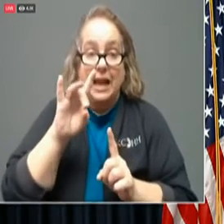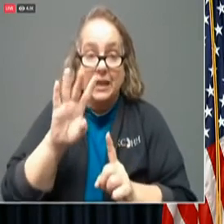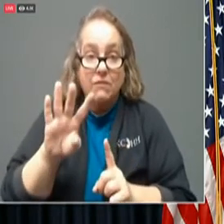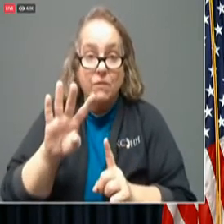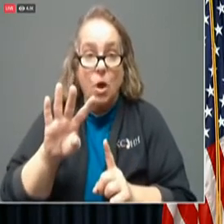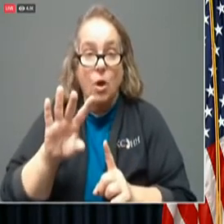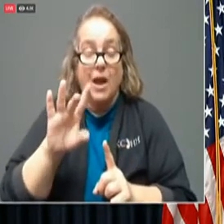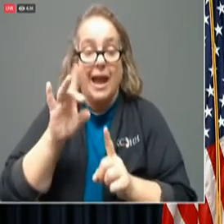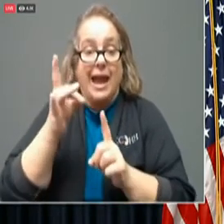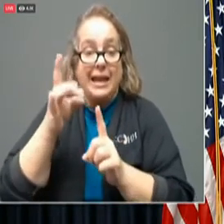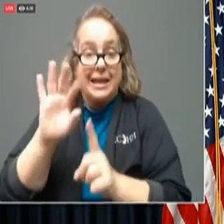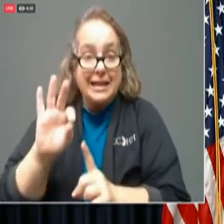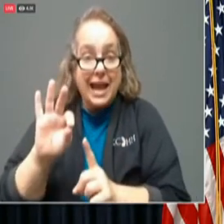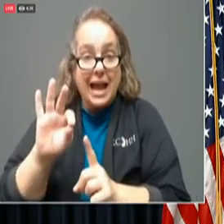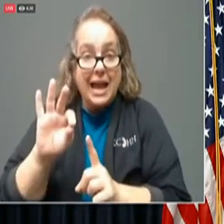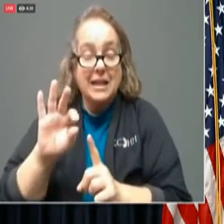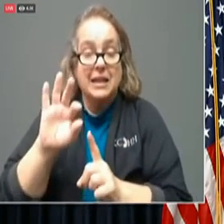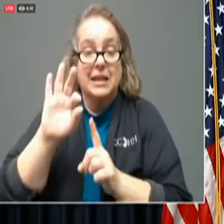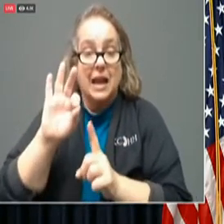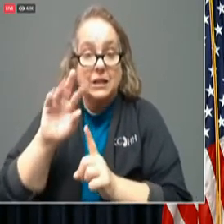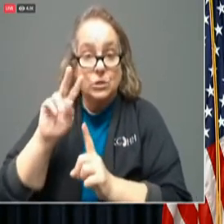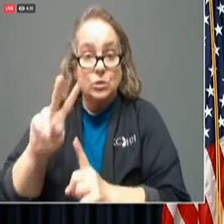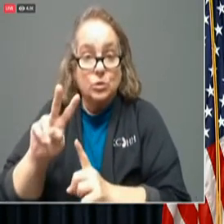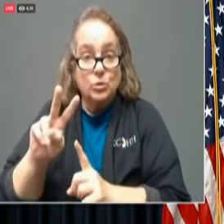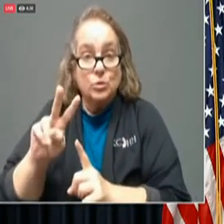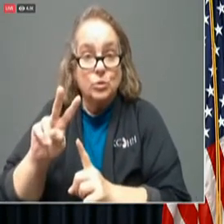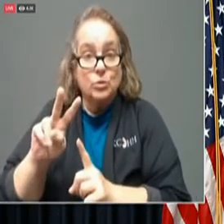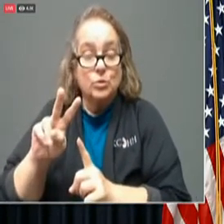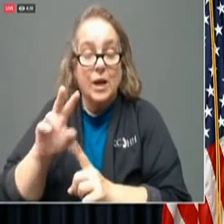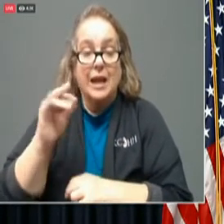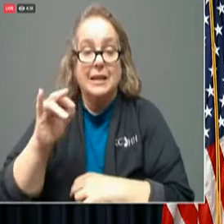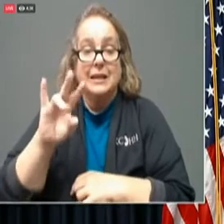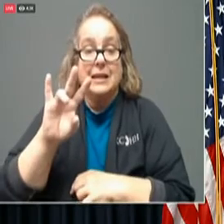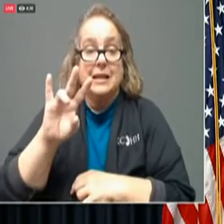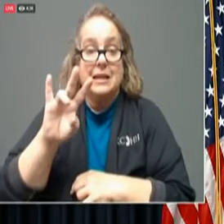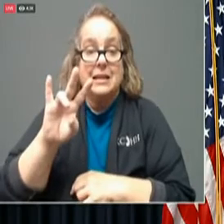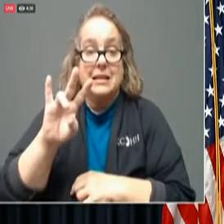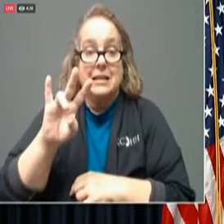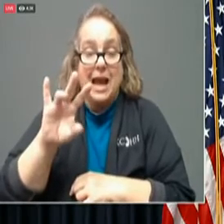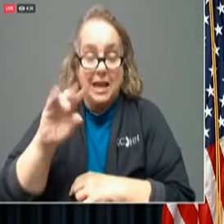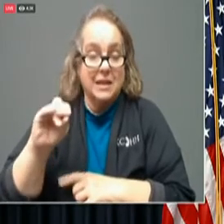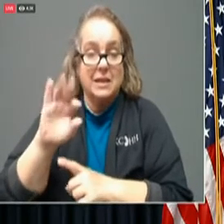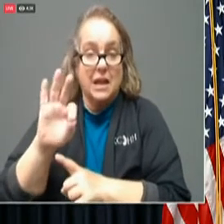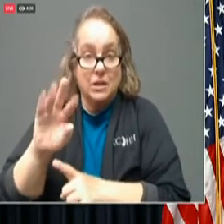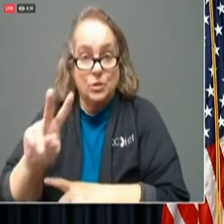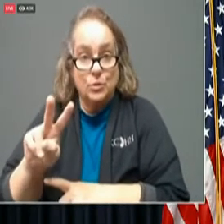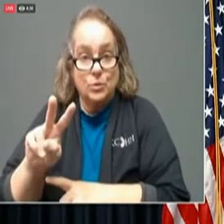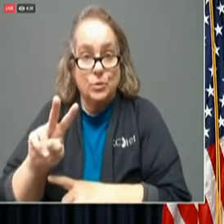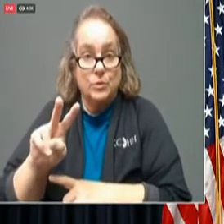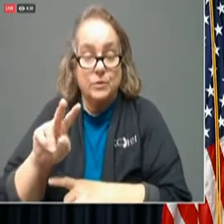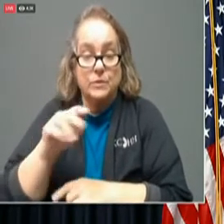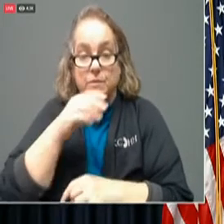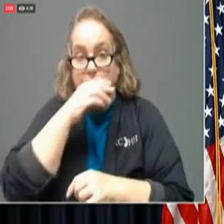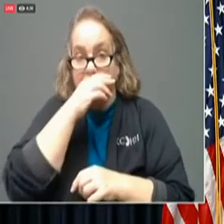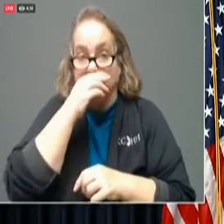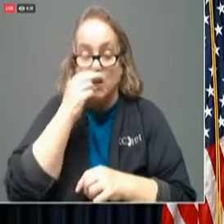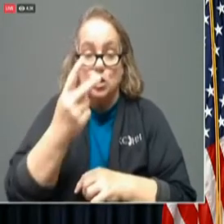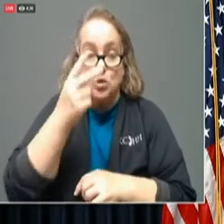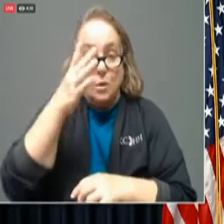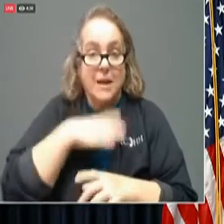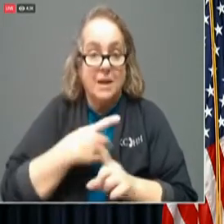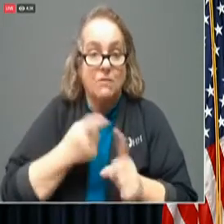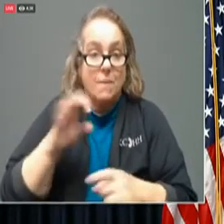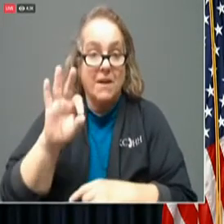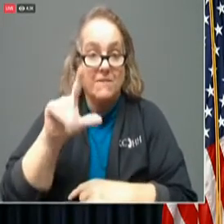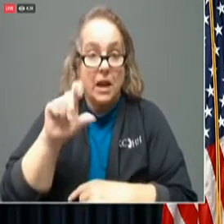89, 92 and 70 and 92. We lost two men from Fleming County, just